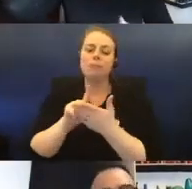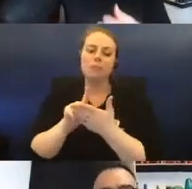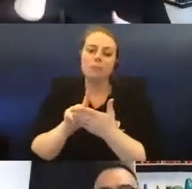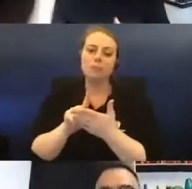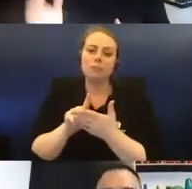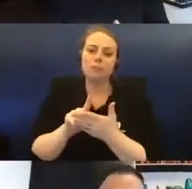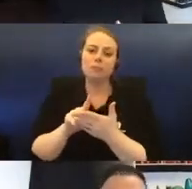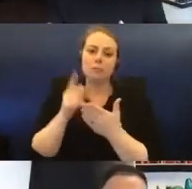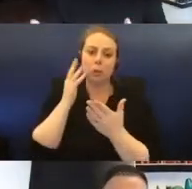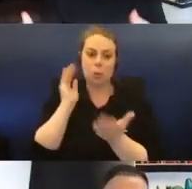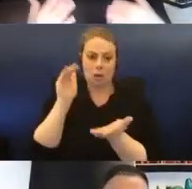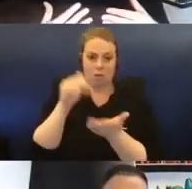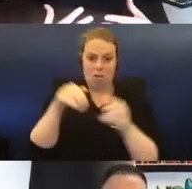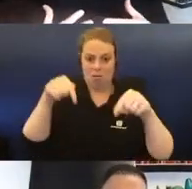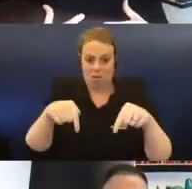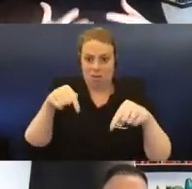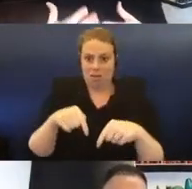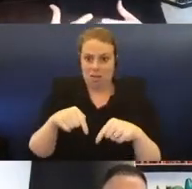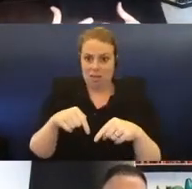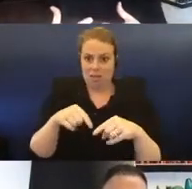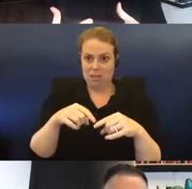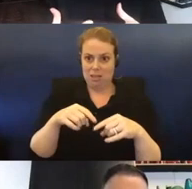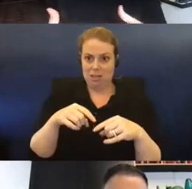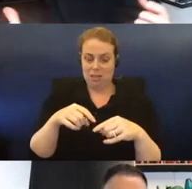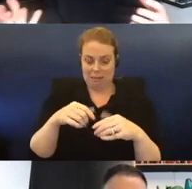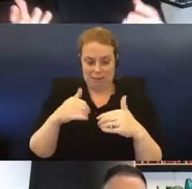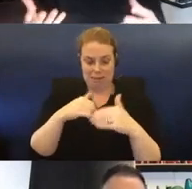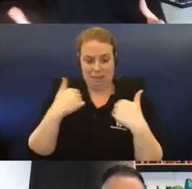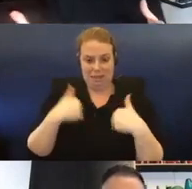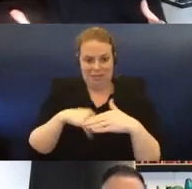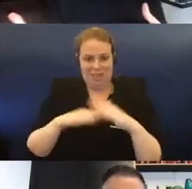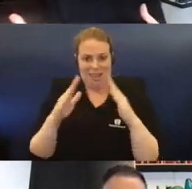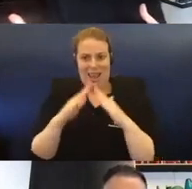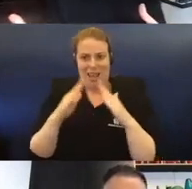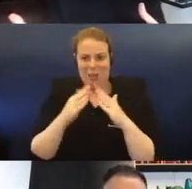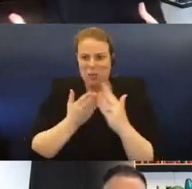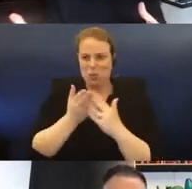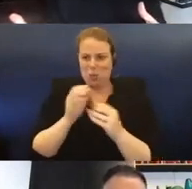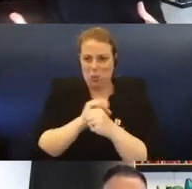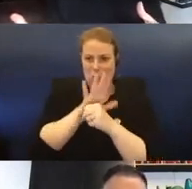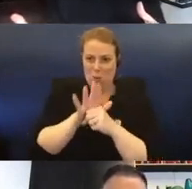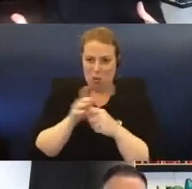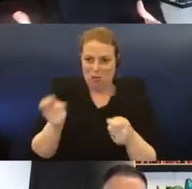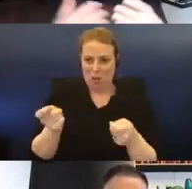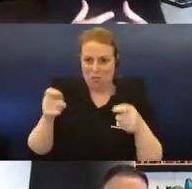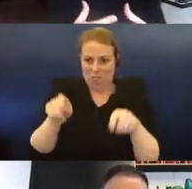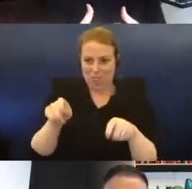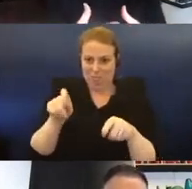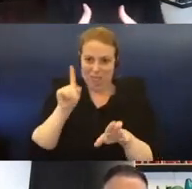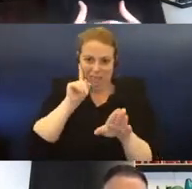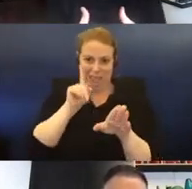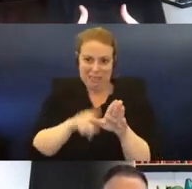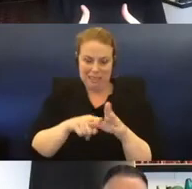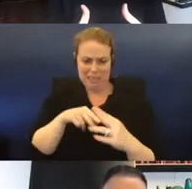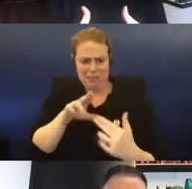arrived here, and they started to live in my house, in that COVID year, I sort of developed a really